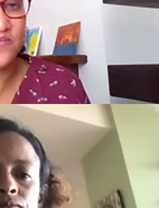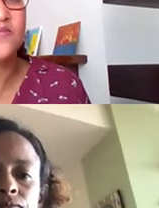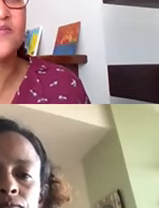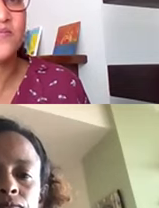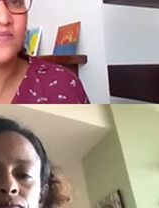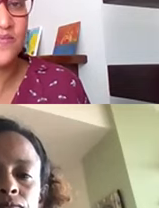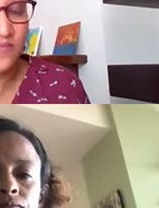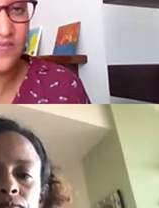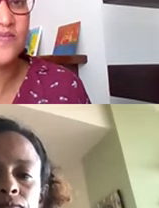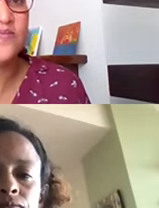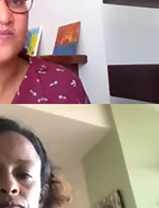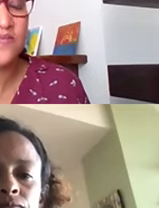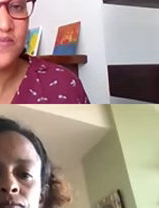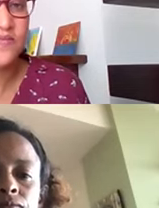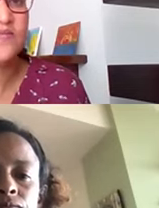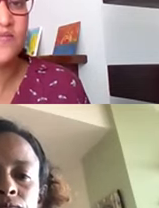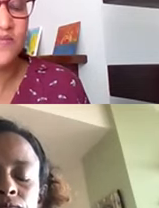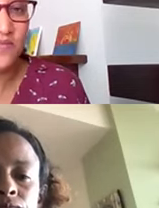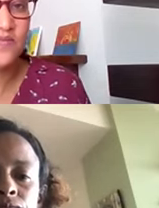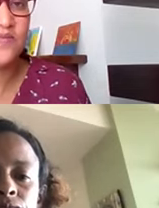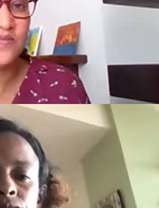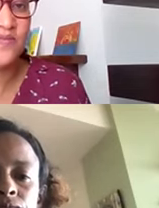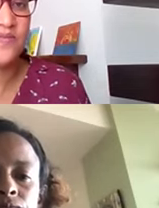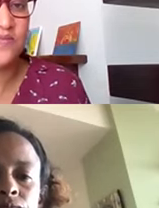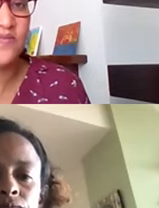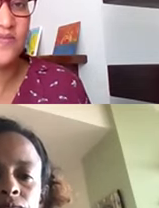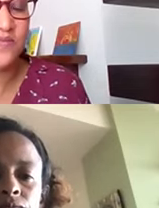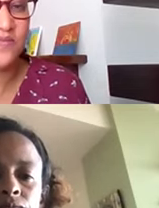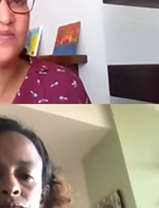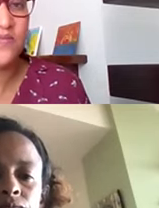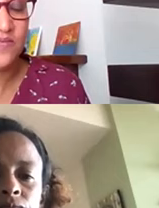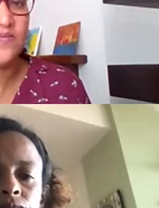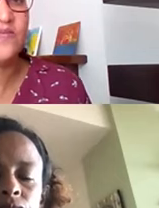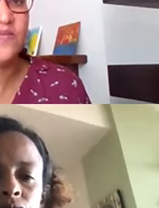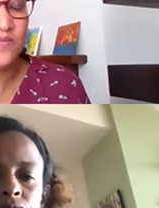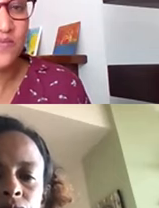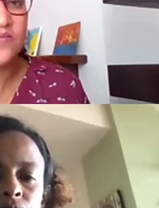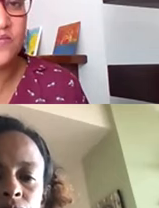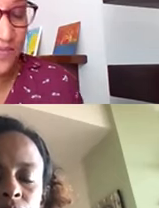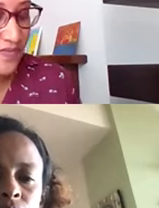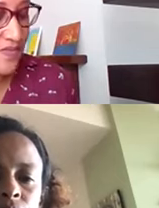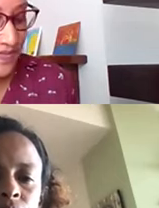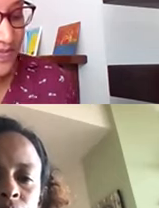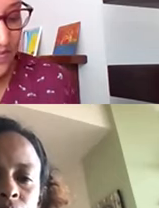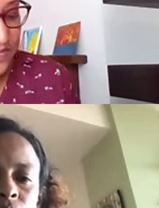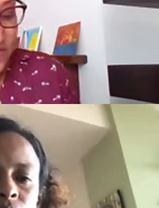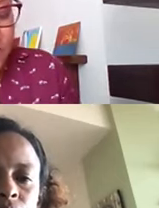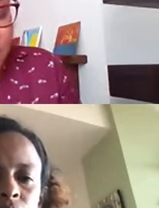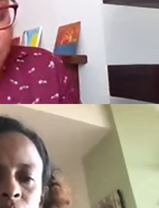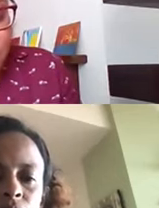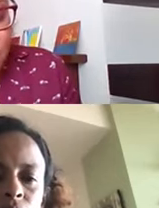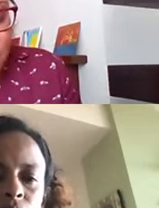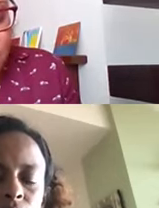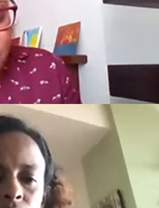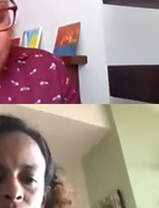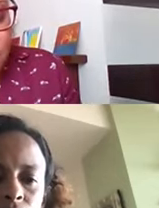to keep the organization going, simply because we are committed to the, to the, to the communities. One thing that